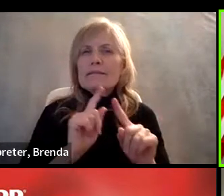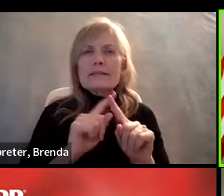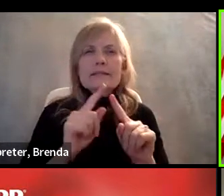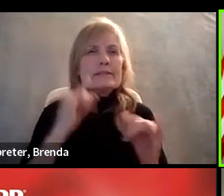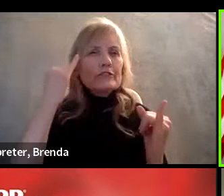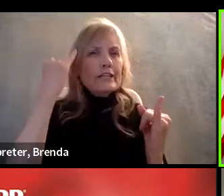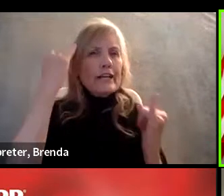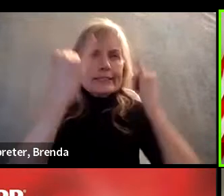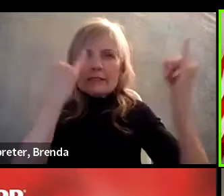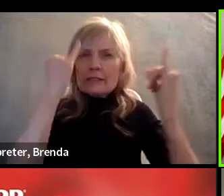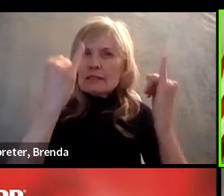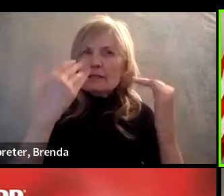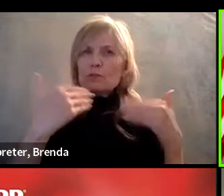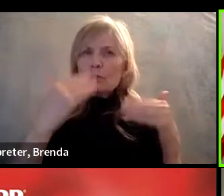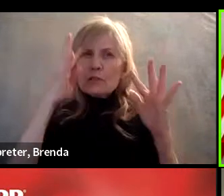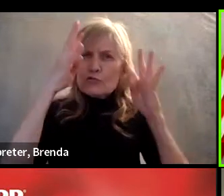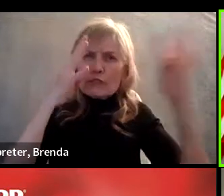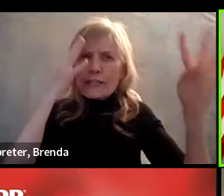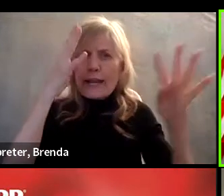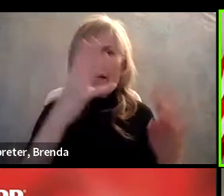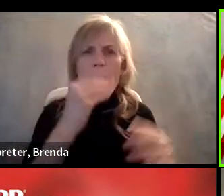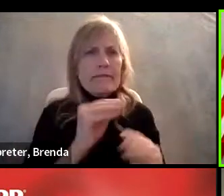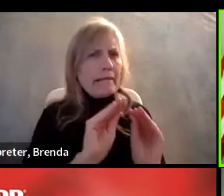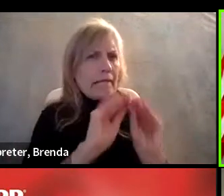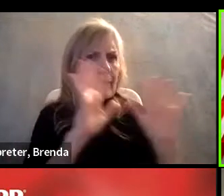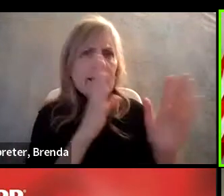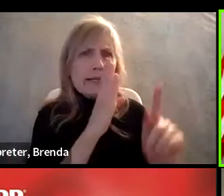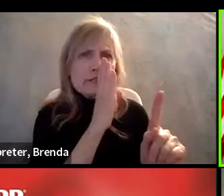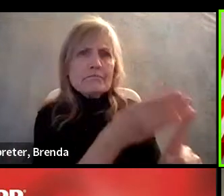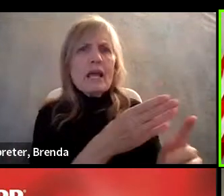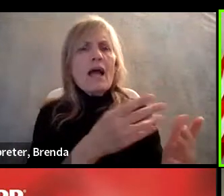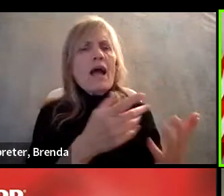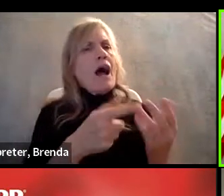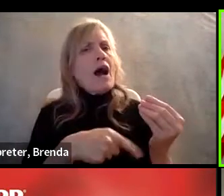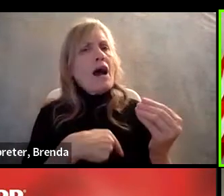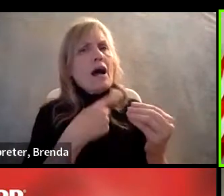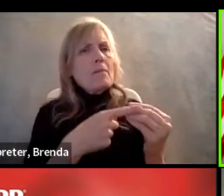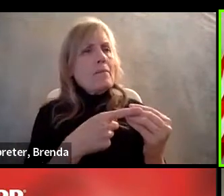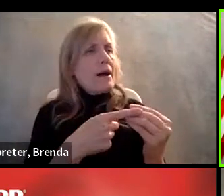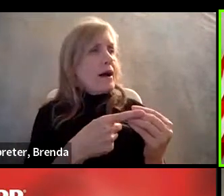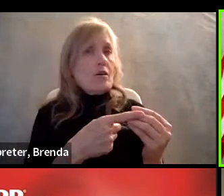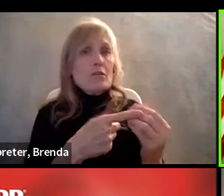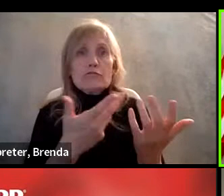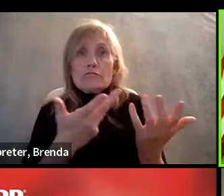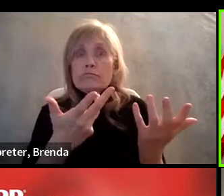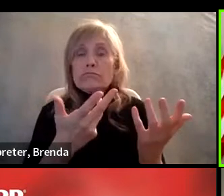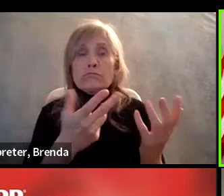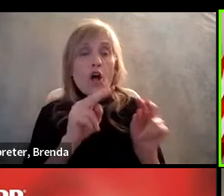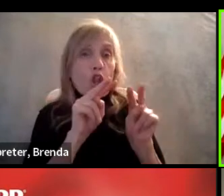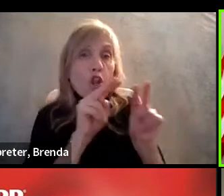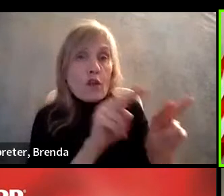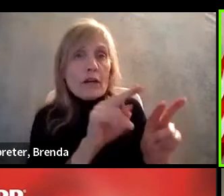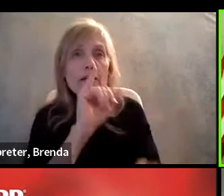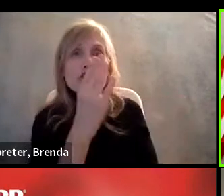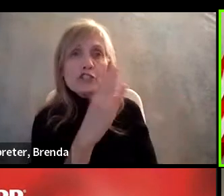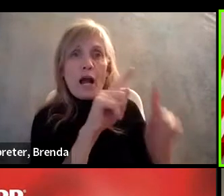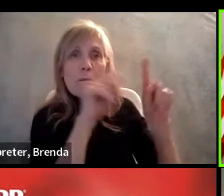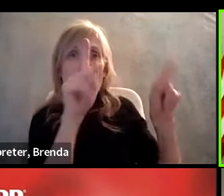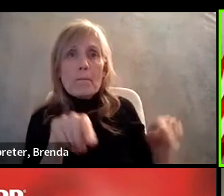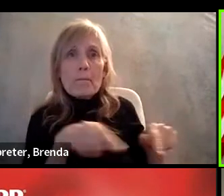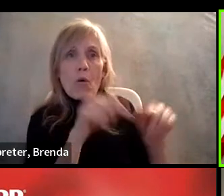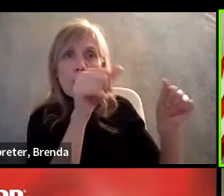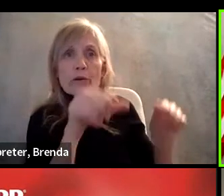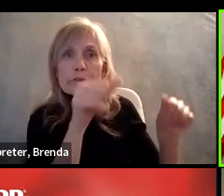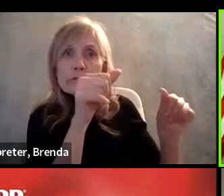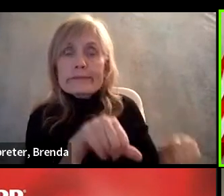and some of them fairly straightforward with respect to, um, you know, go into the job boards, going to the places where,